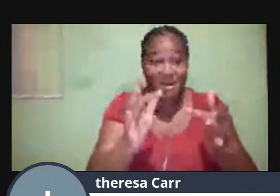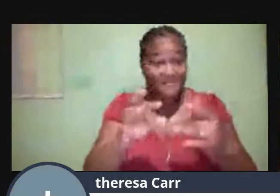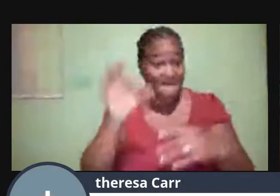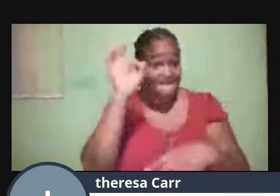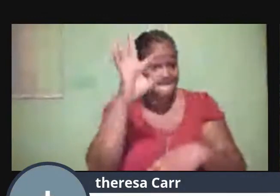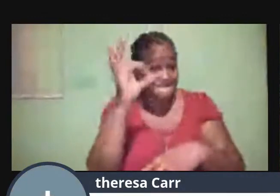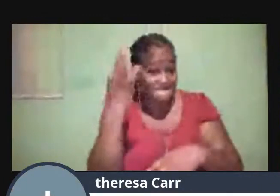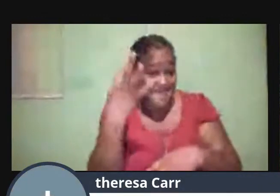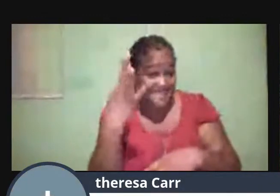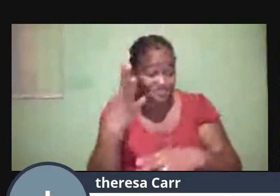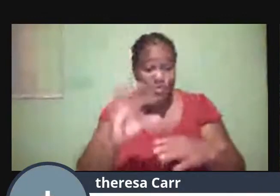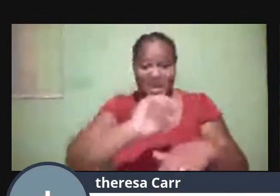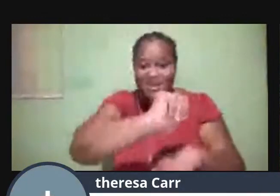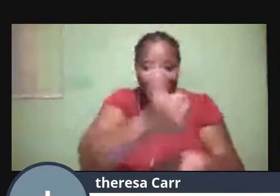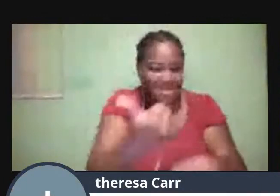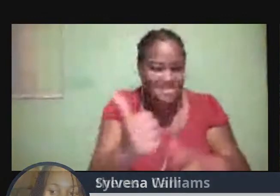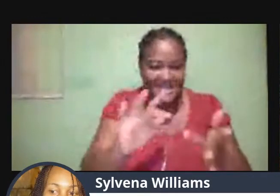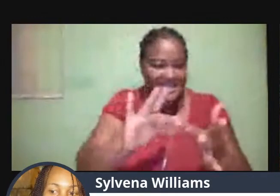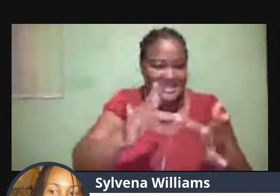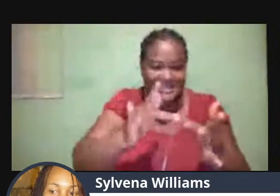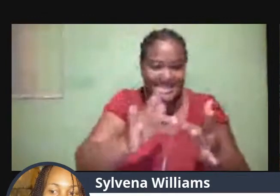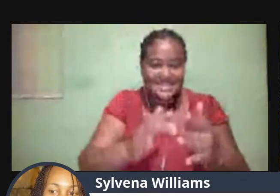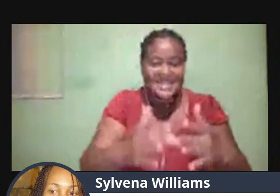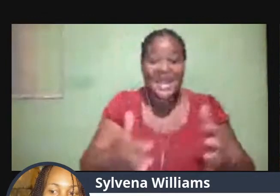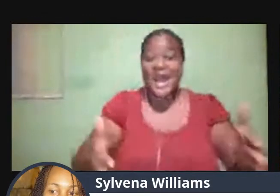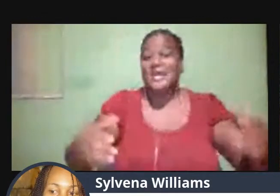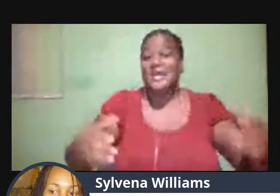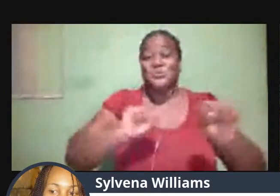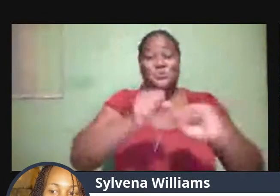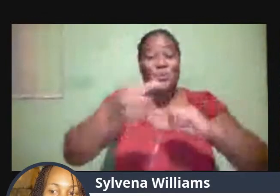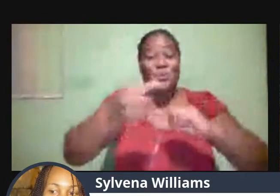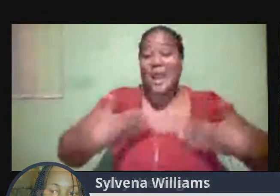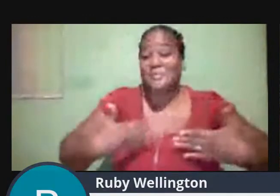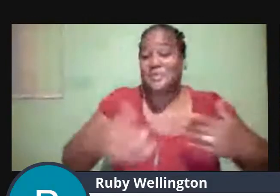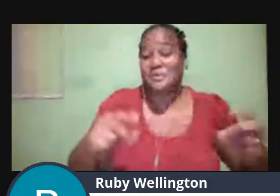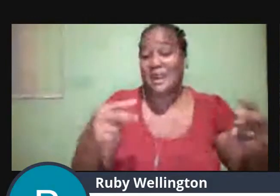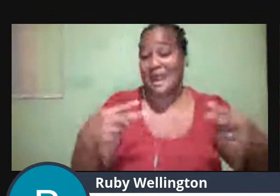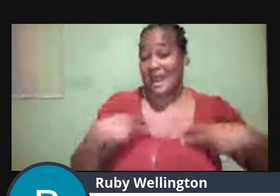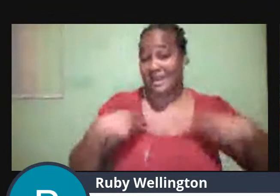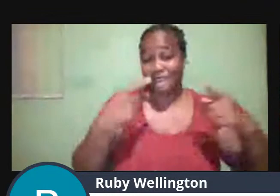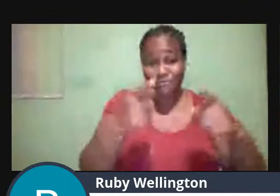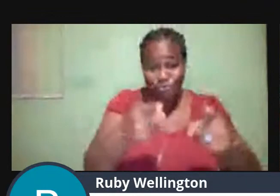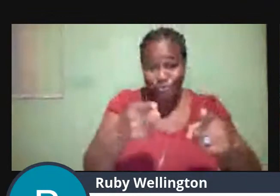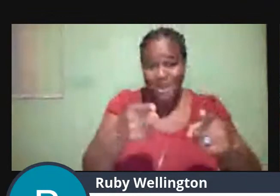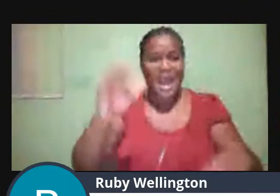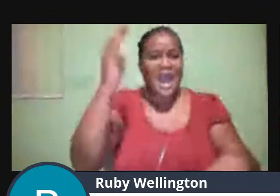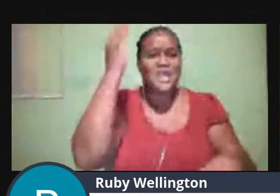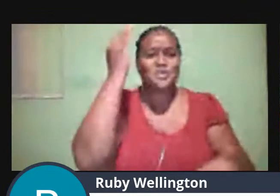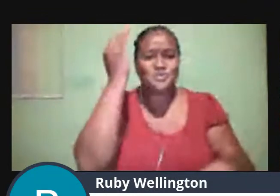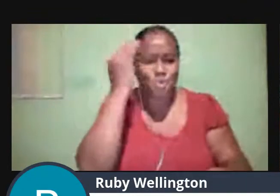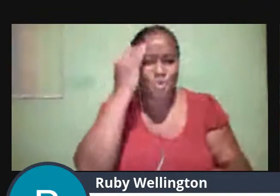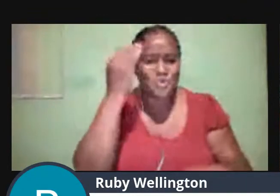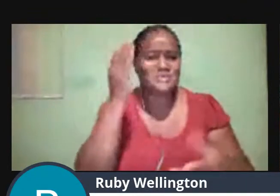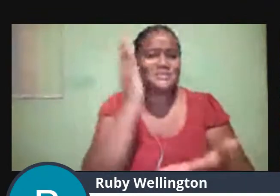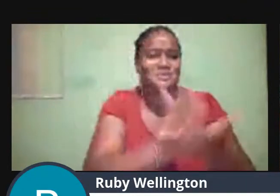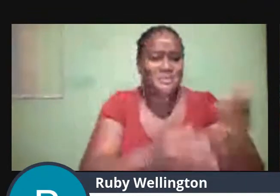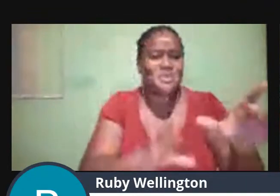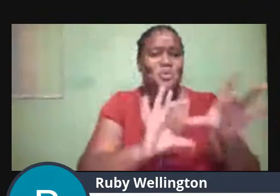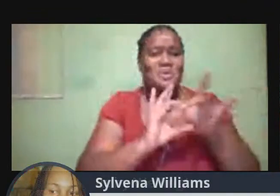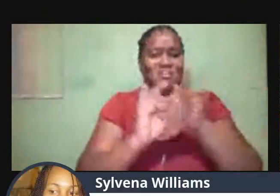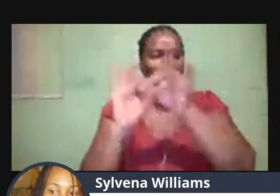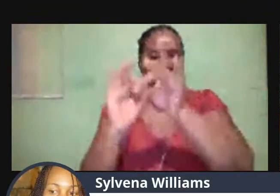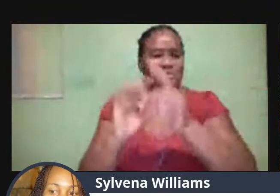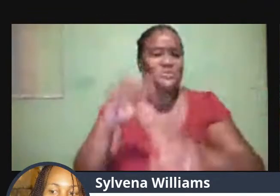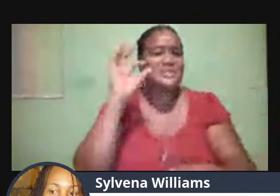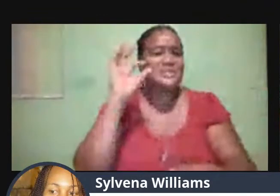so nice to have you. And I know that some of you belong to Pastor Sean Brooks Church, and we thank you for